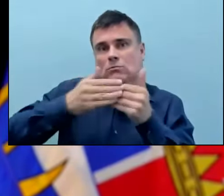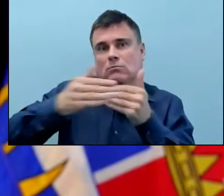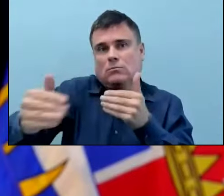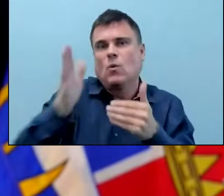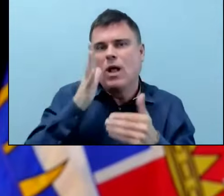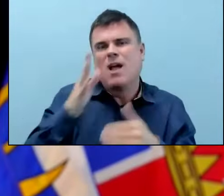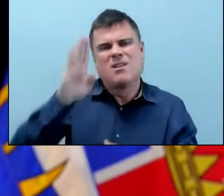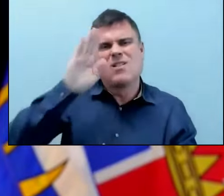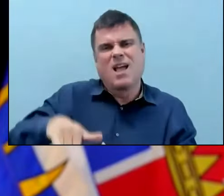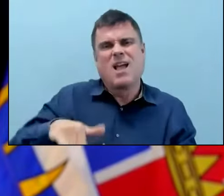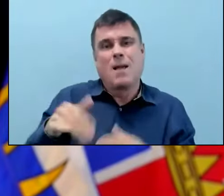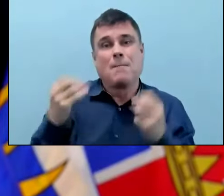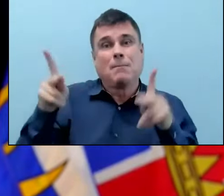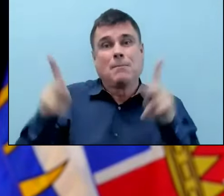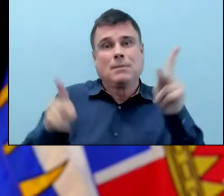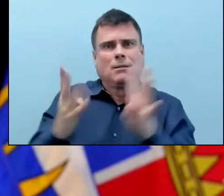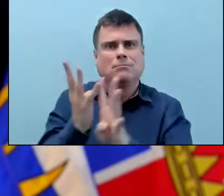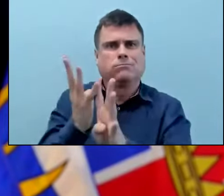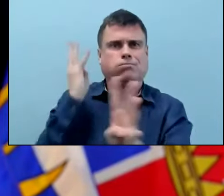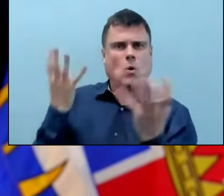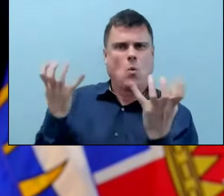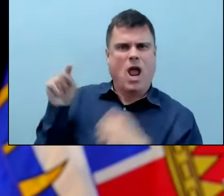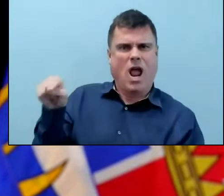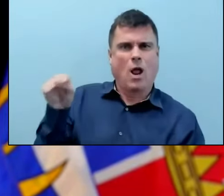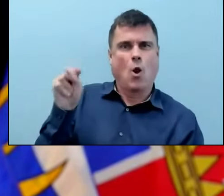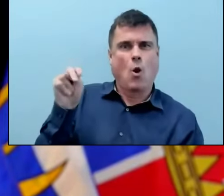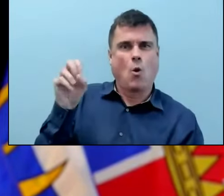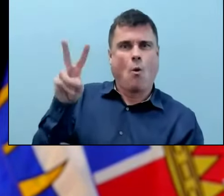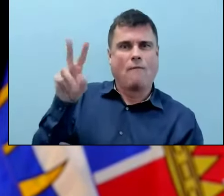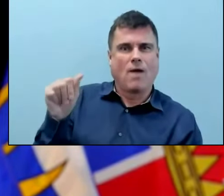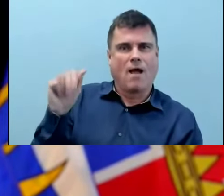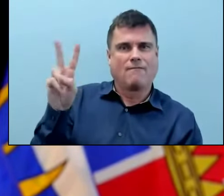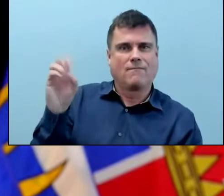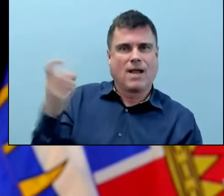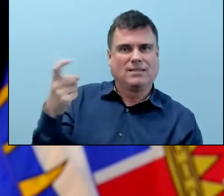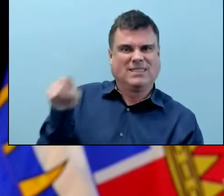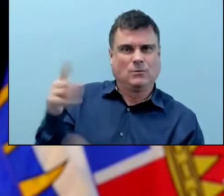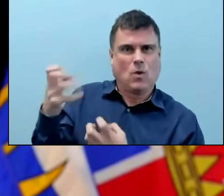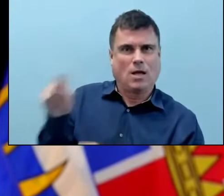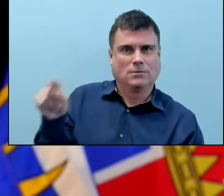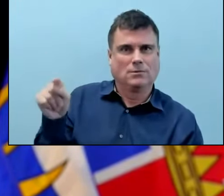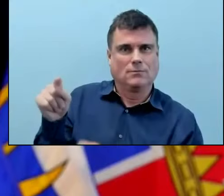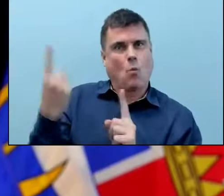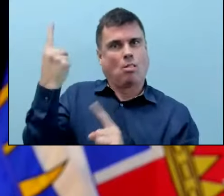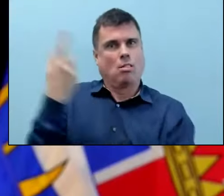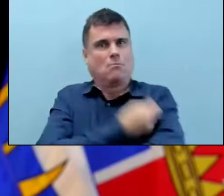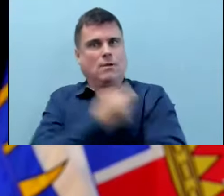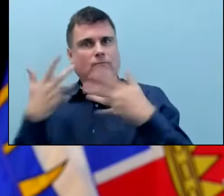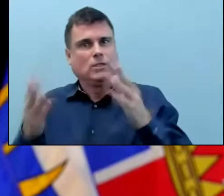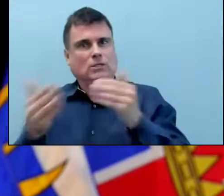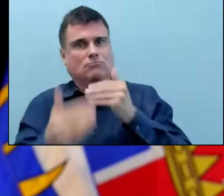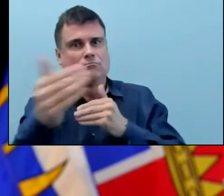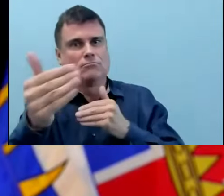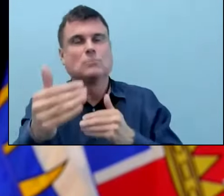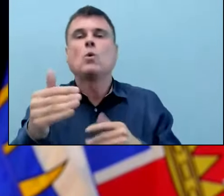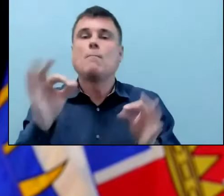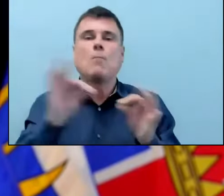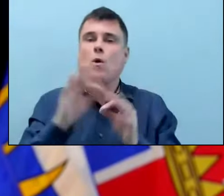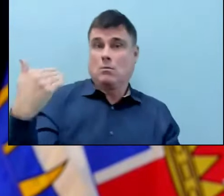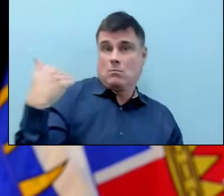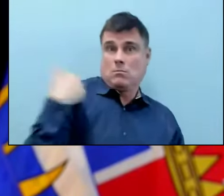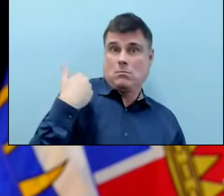signed up for it already and you'll be getting invites to go to your local pharmacy to get this as soon as we get it in place.